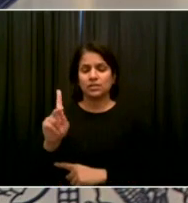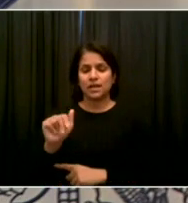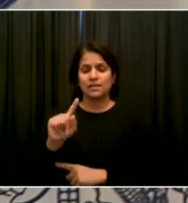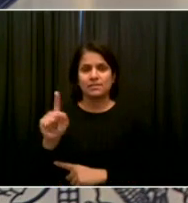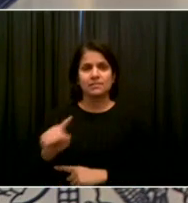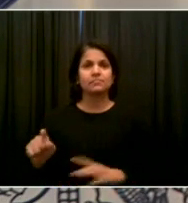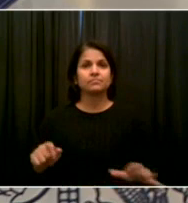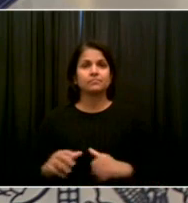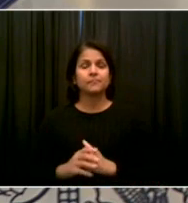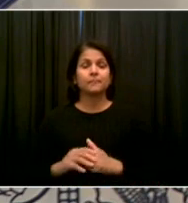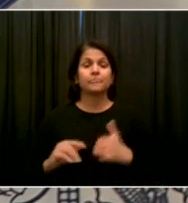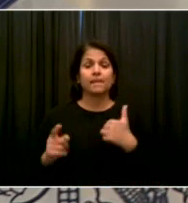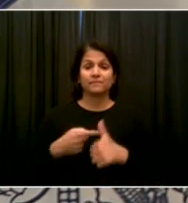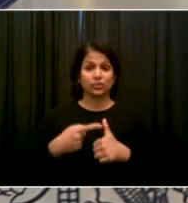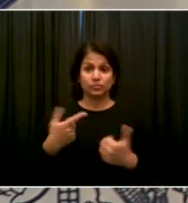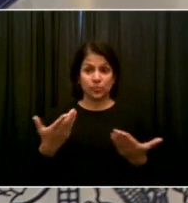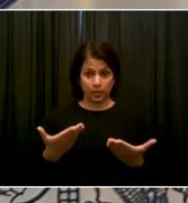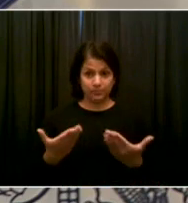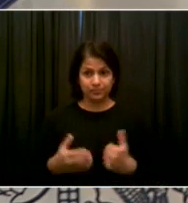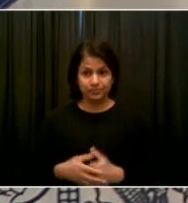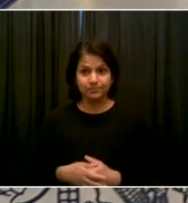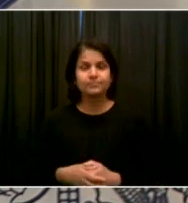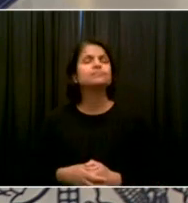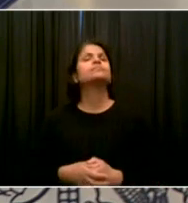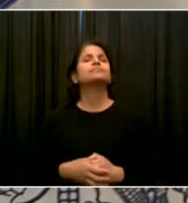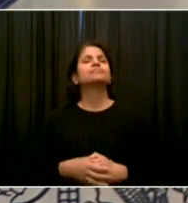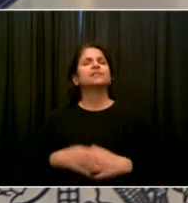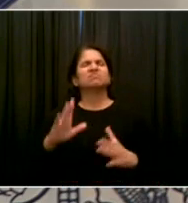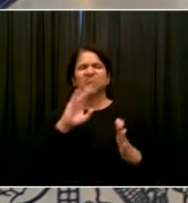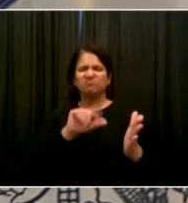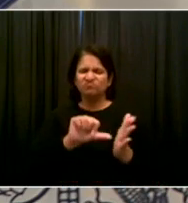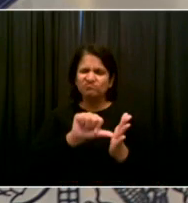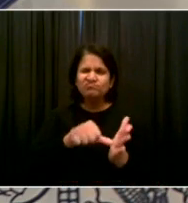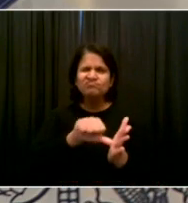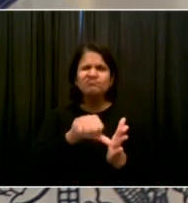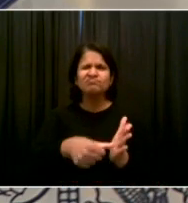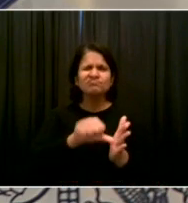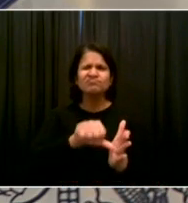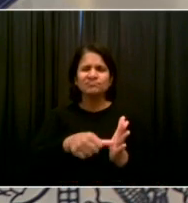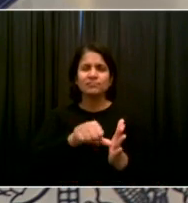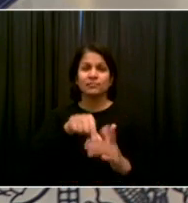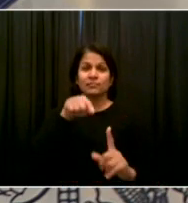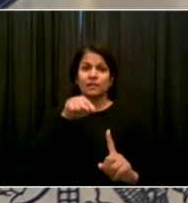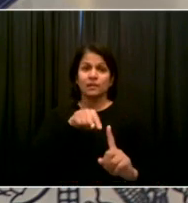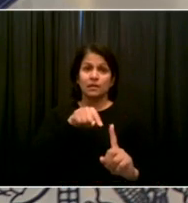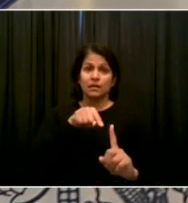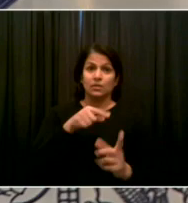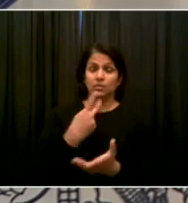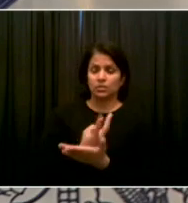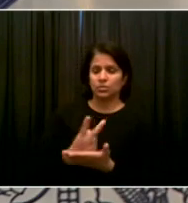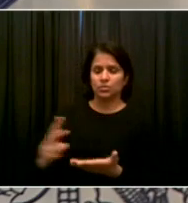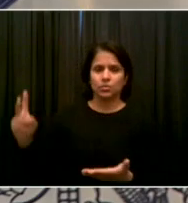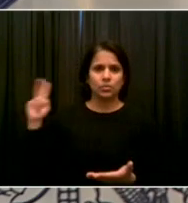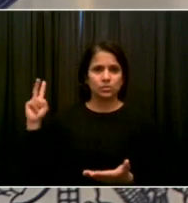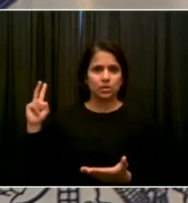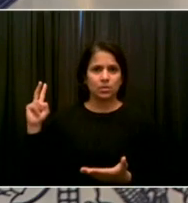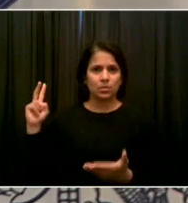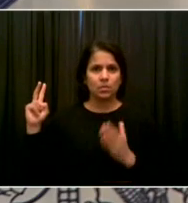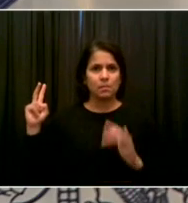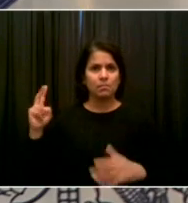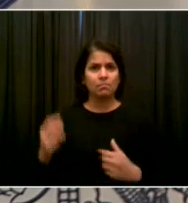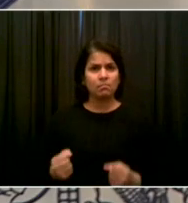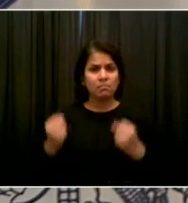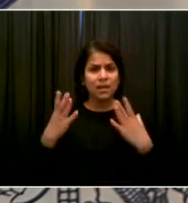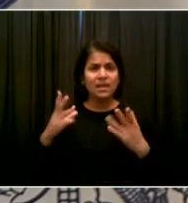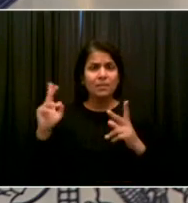I want to emphasize very humanly, a few weeks ago, we had a lot of sites where very few people were coming to get